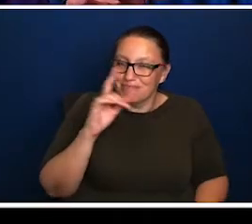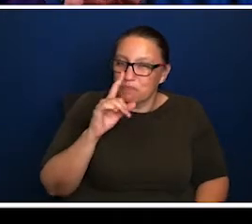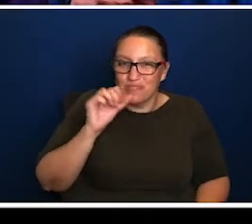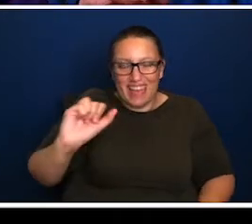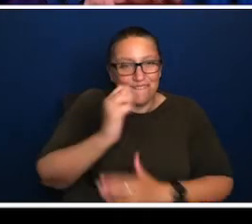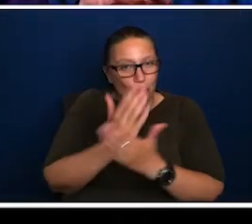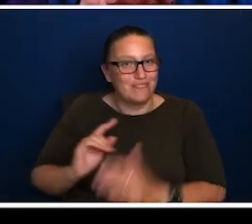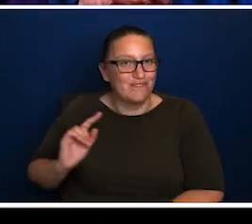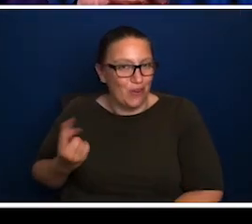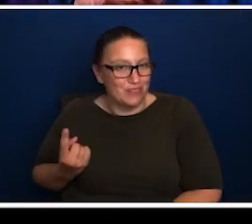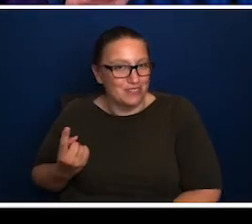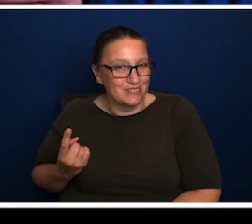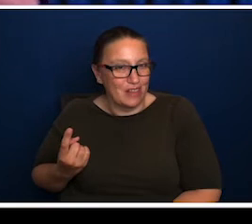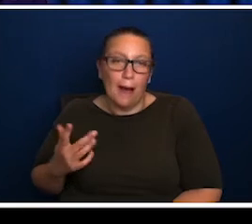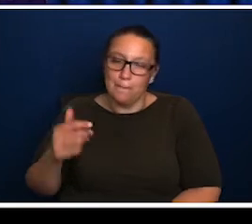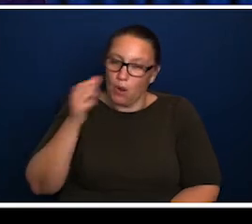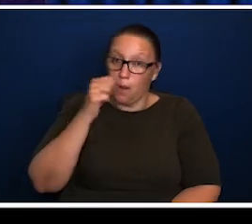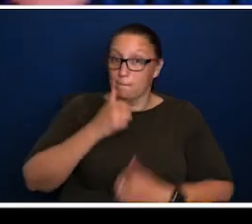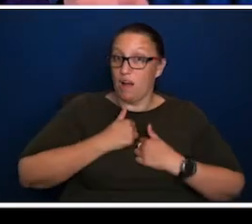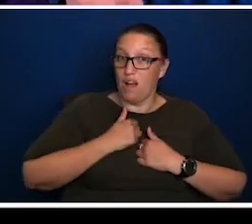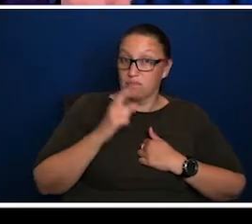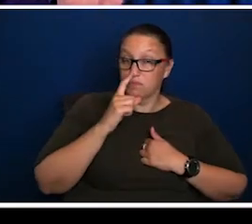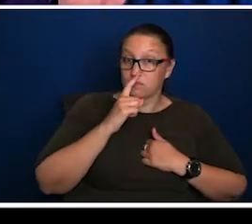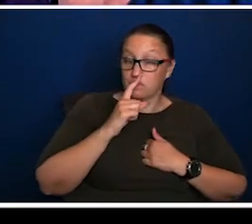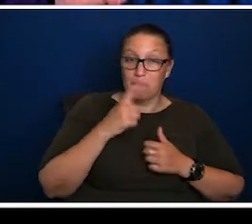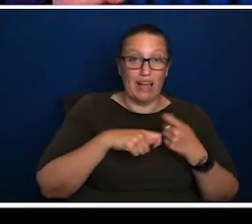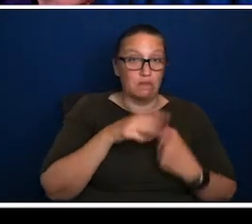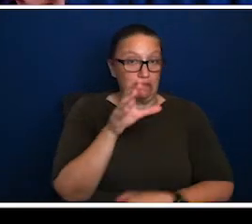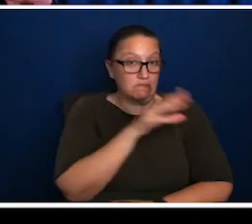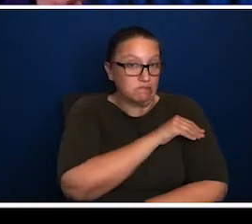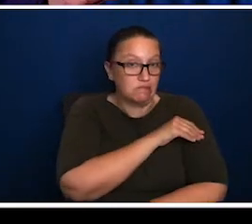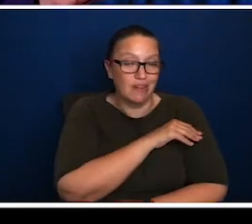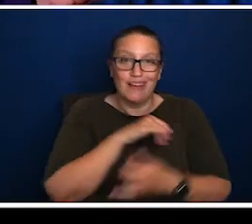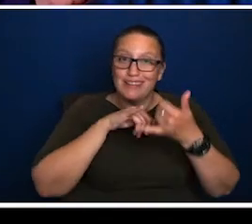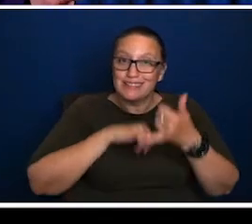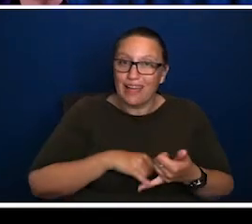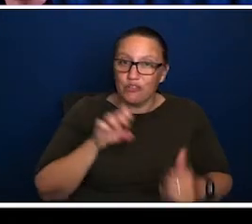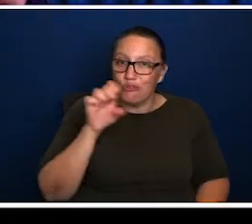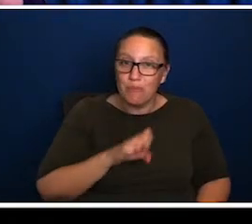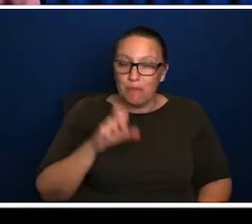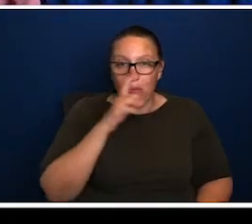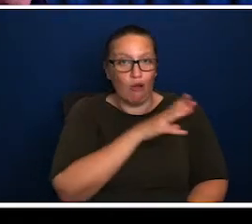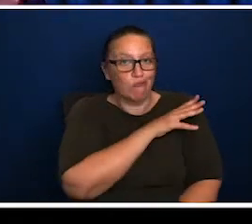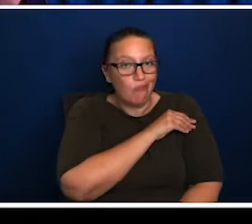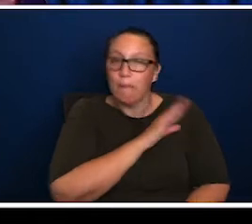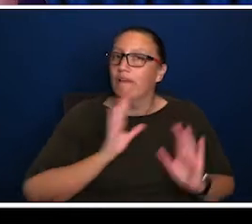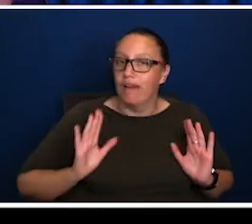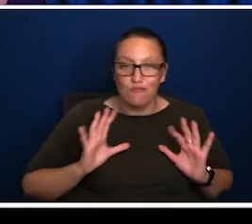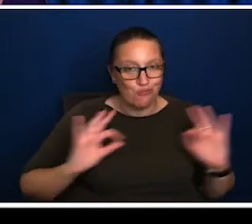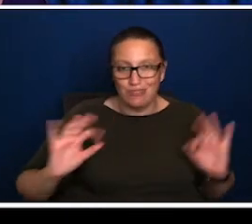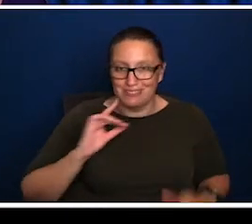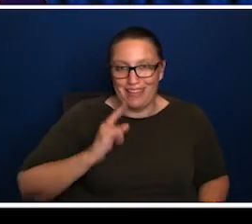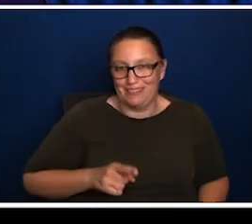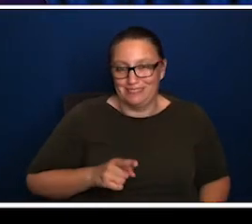kids of Southern European background, I'm disempowering pretty much everybody else who might be watching it who's not indigenous. That's not the intention. The intention